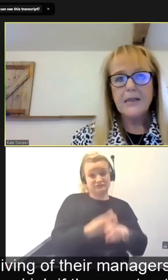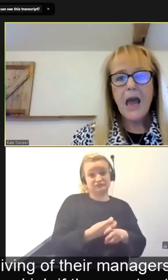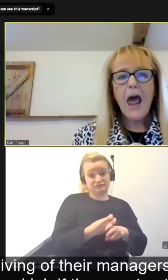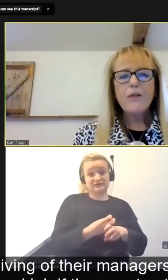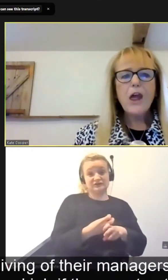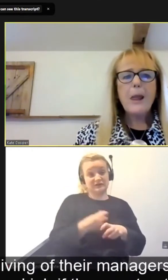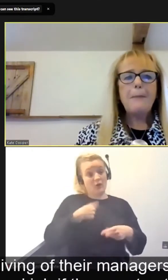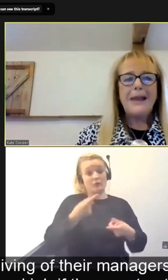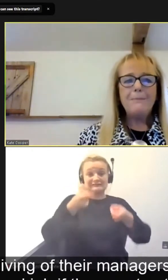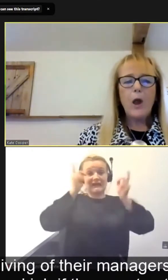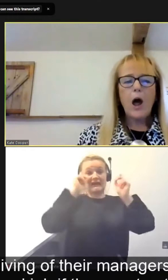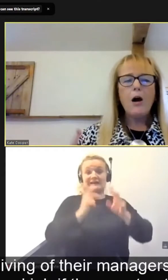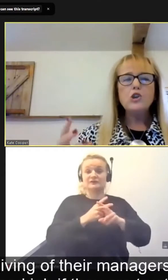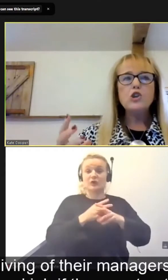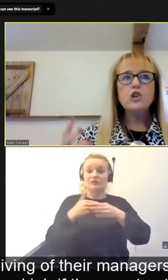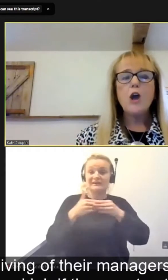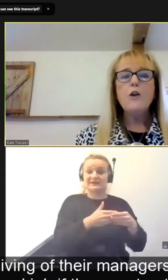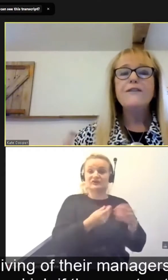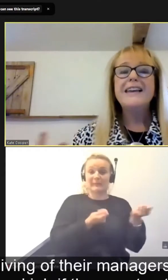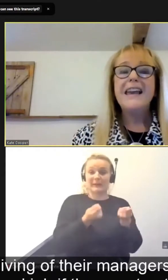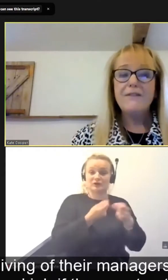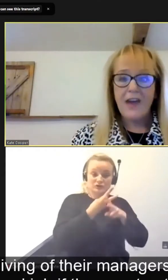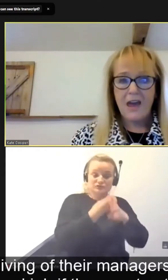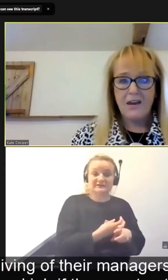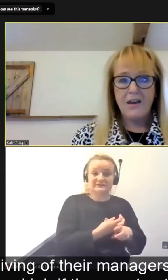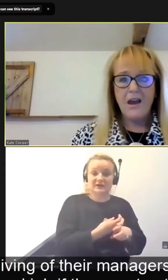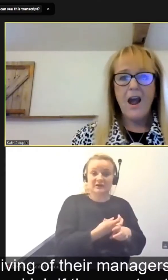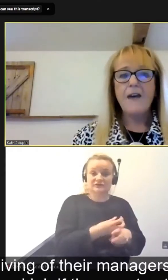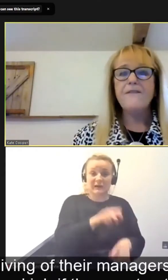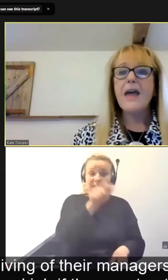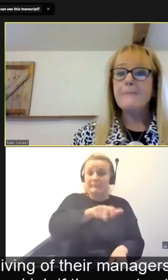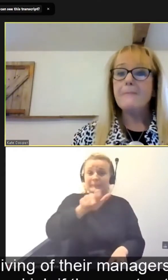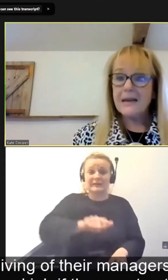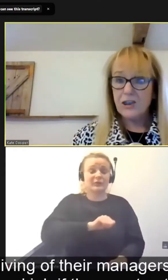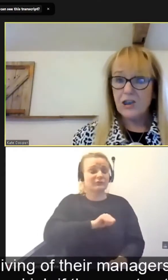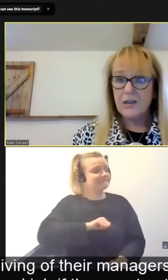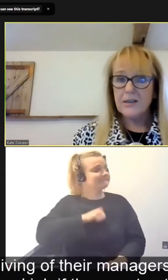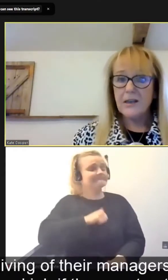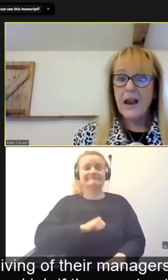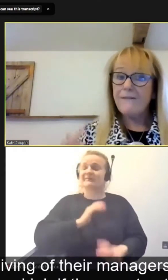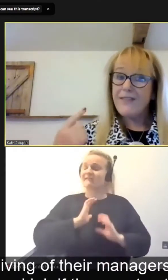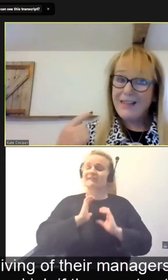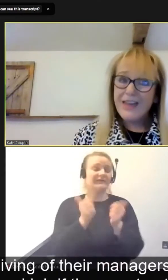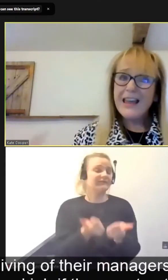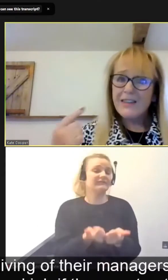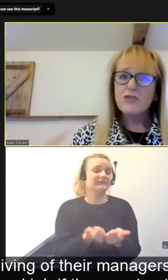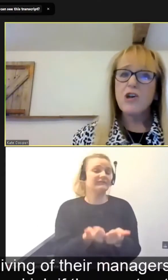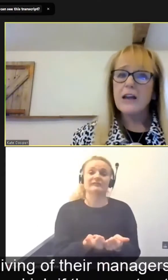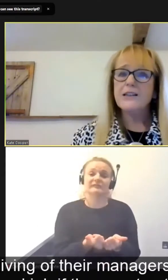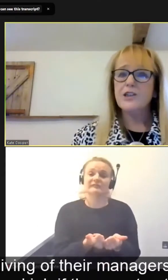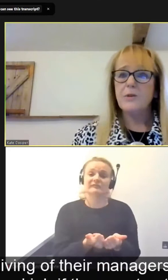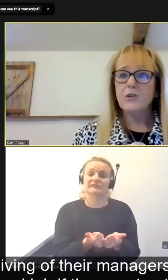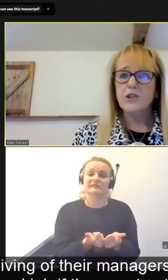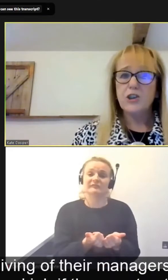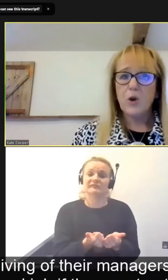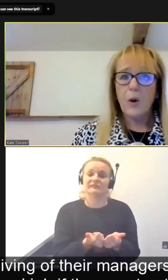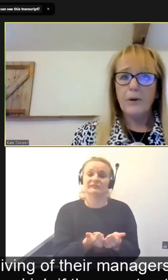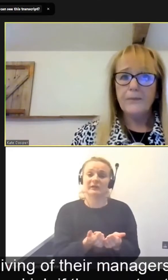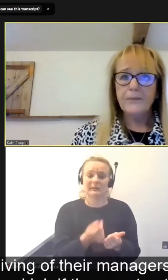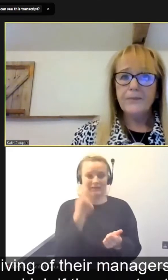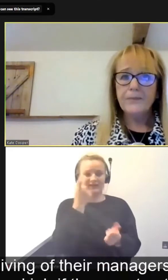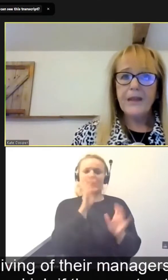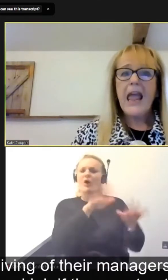Management, that people are so forgiving of their managers, if they think they're trying to do a good